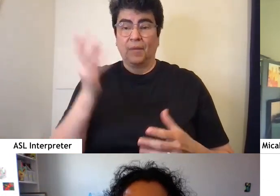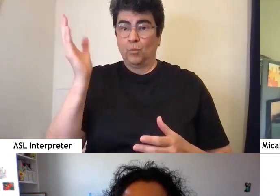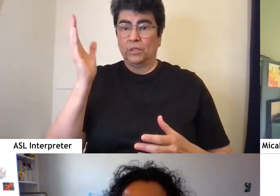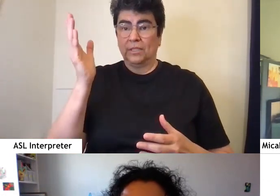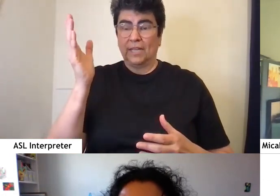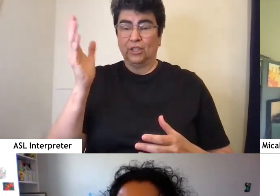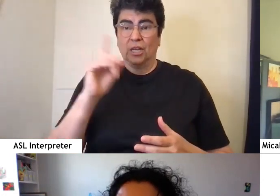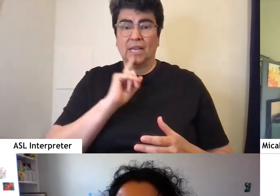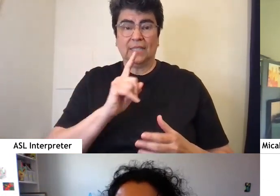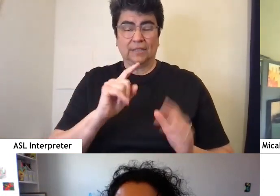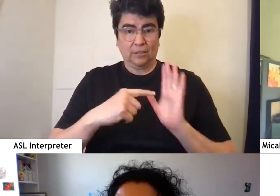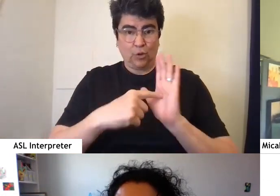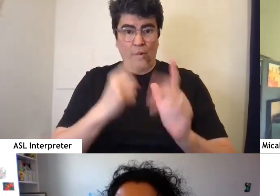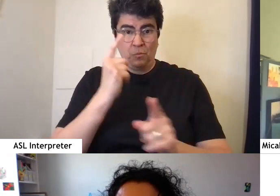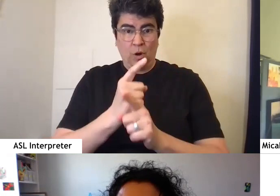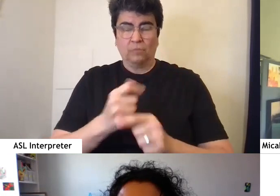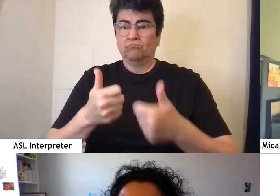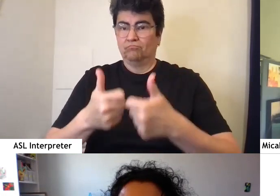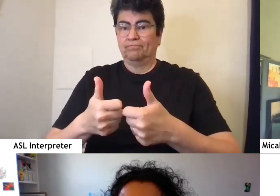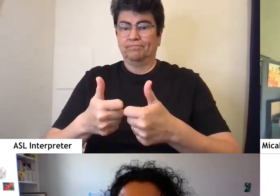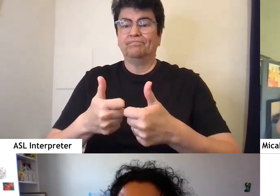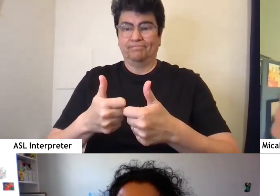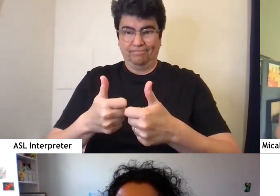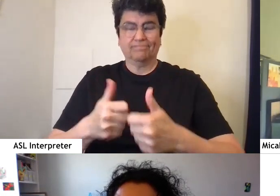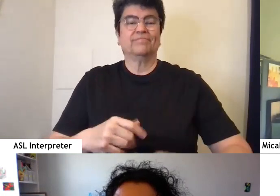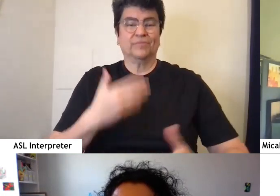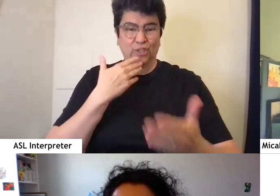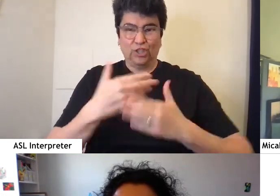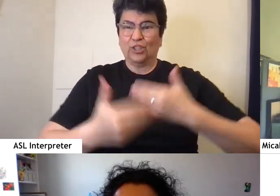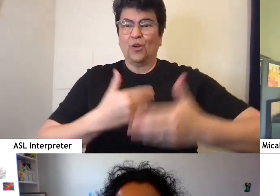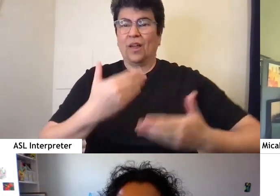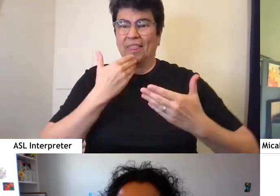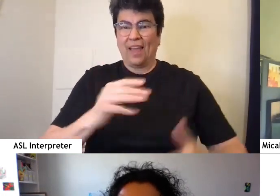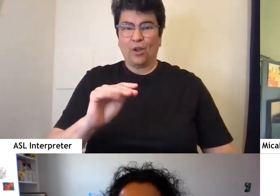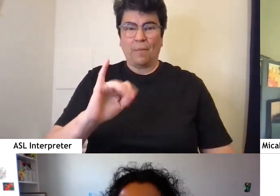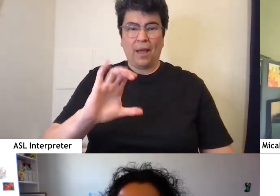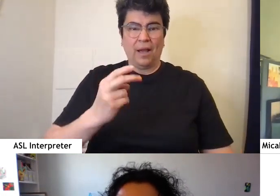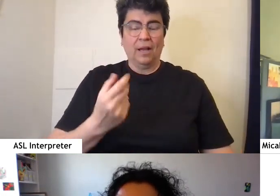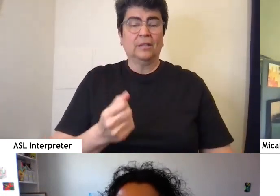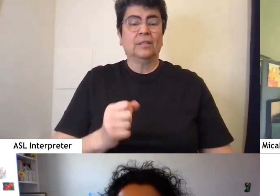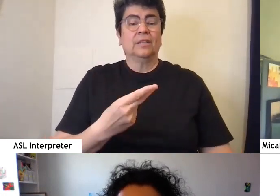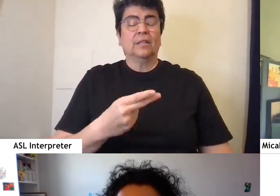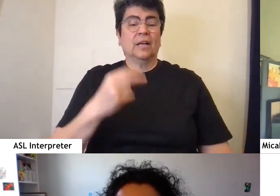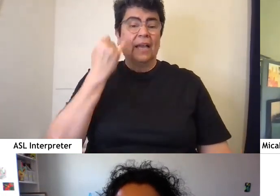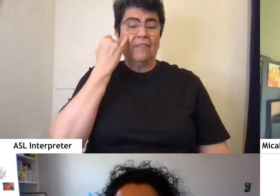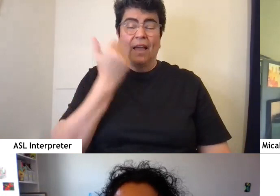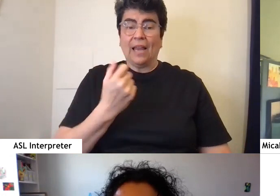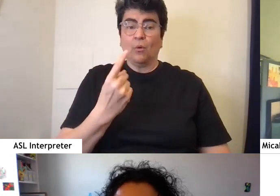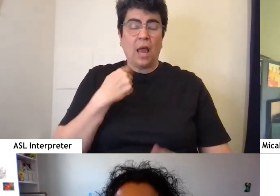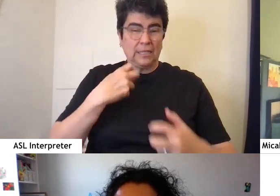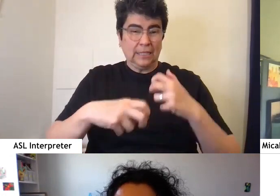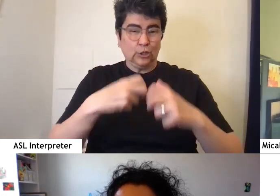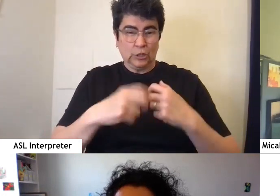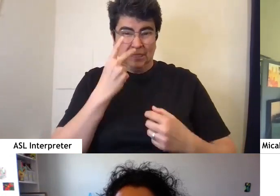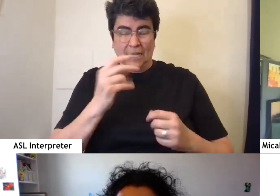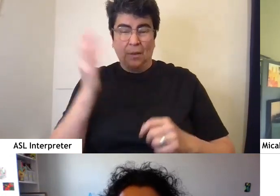is appearing correctly. Good to go. Thank you, Micah. If anyone has any issues seeing the